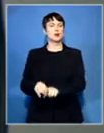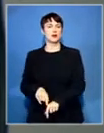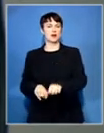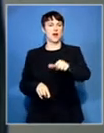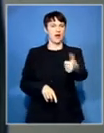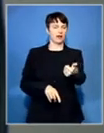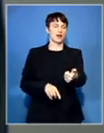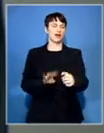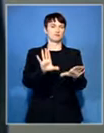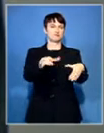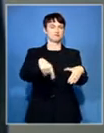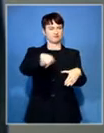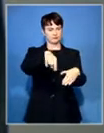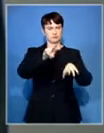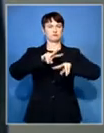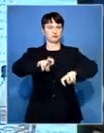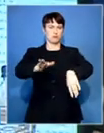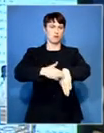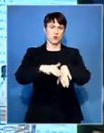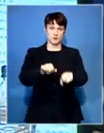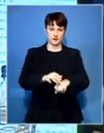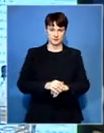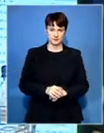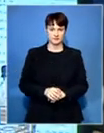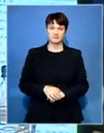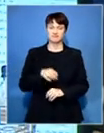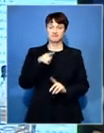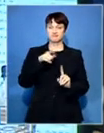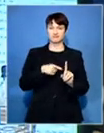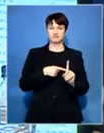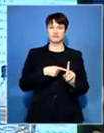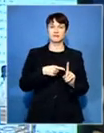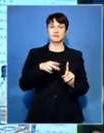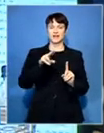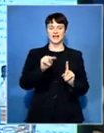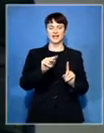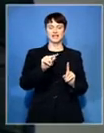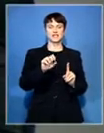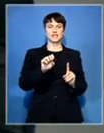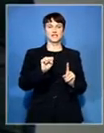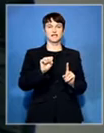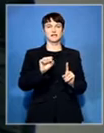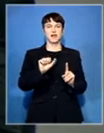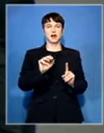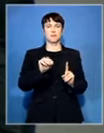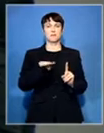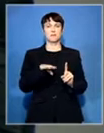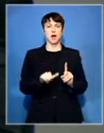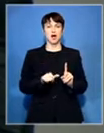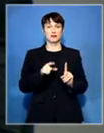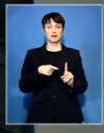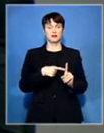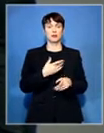to some other body for further investigation. Rock drill operator Shadrik Njamba was injured and arrested